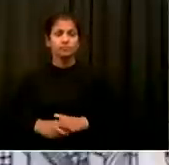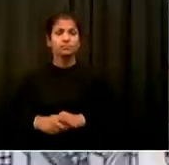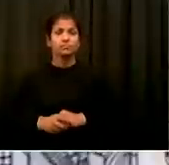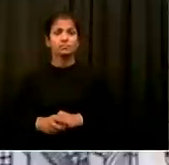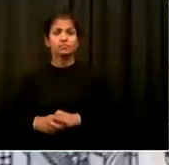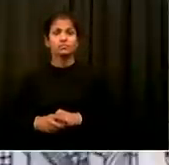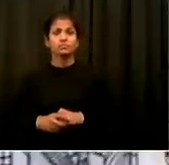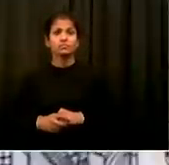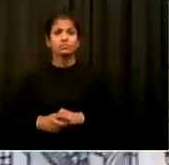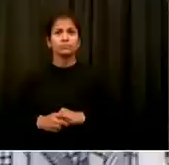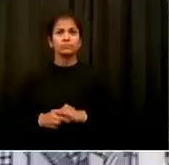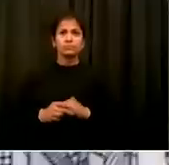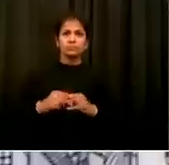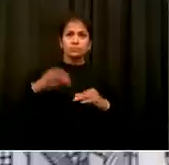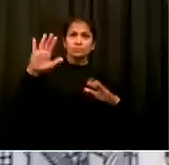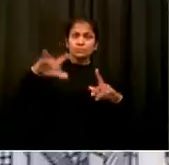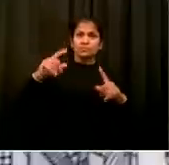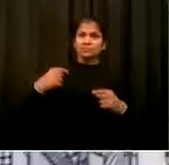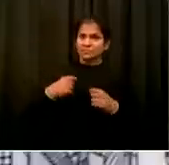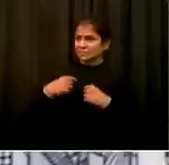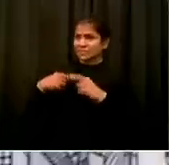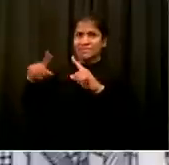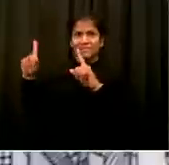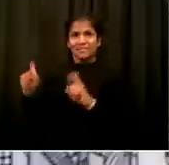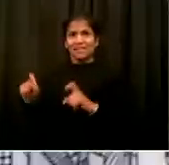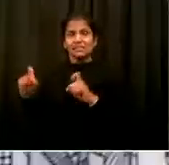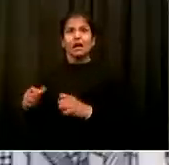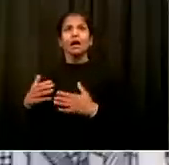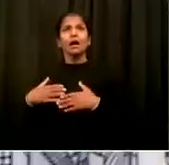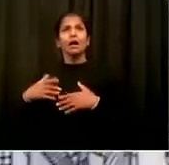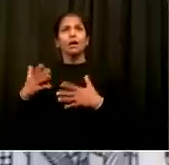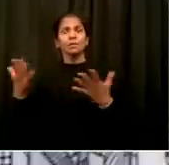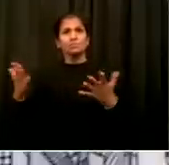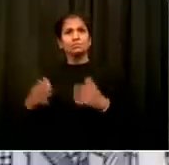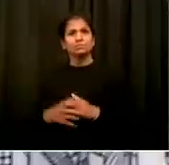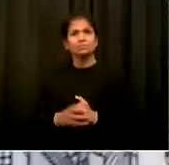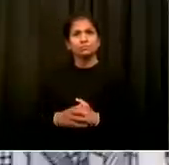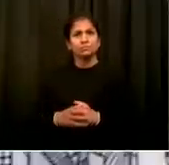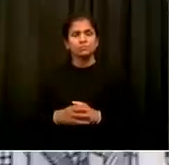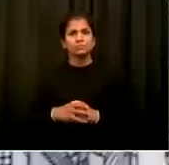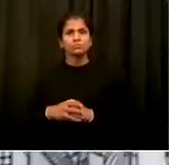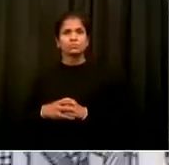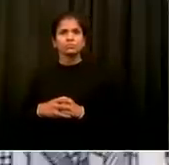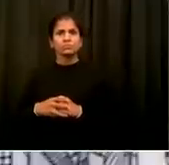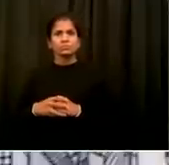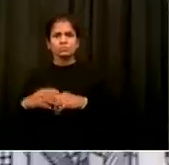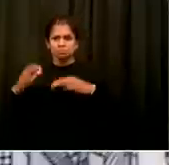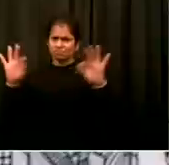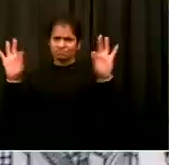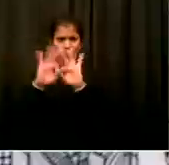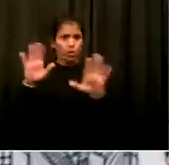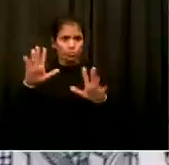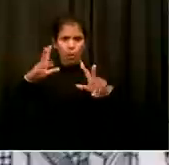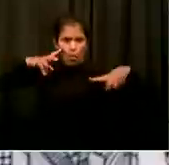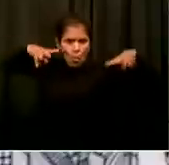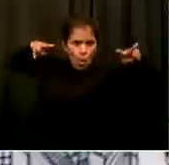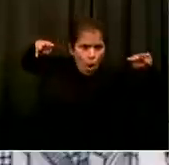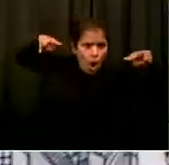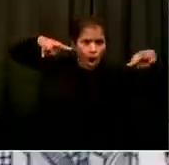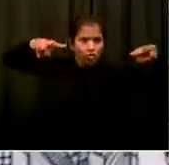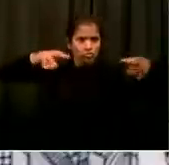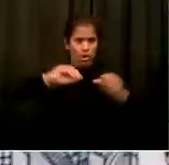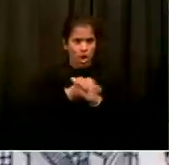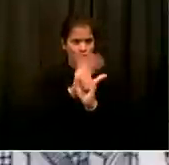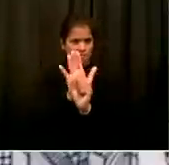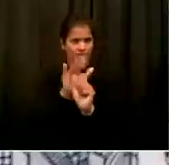I want to say at the outset, the vast majority of New Yorkers throughout this crisis have done a great job wearing masks, practicing